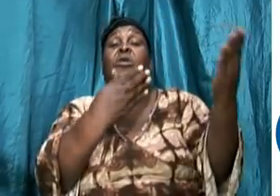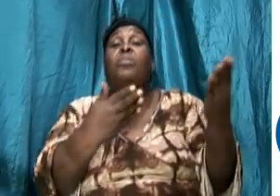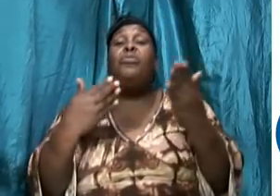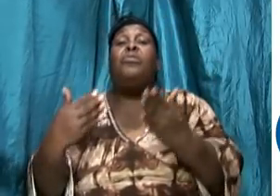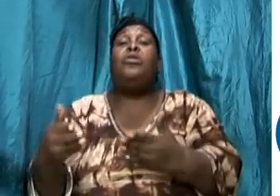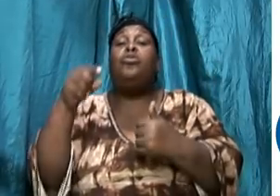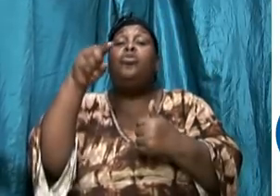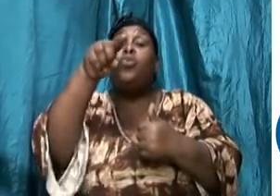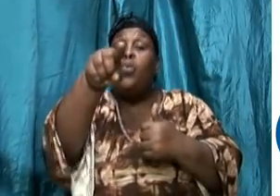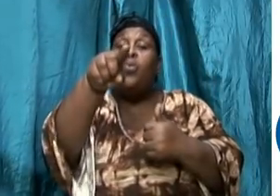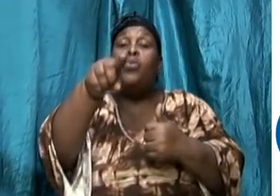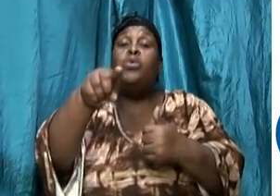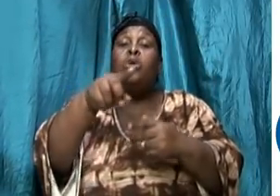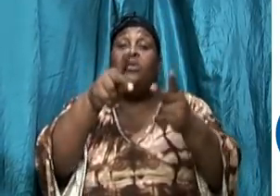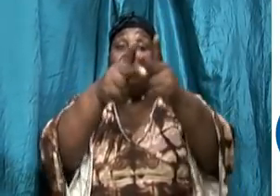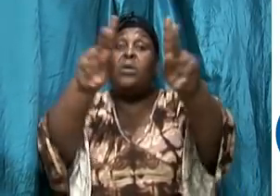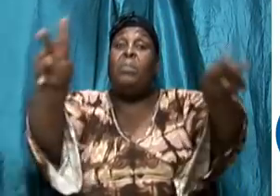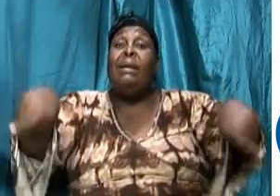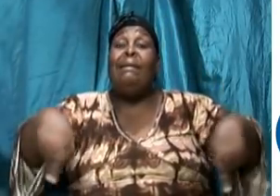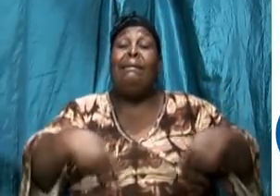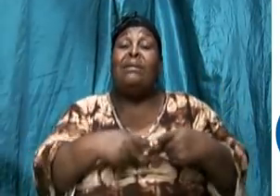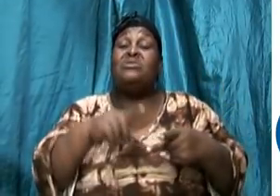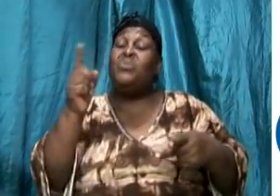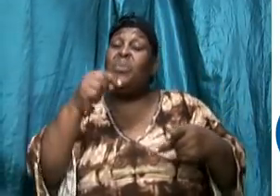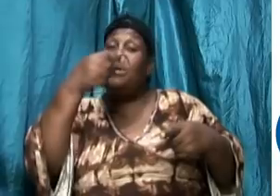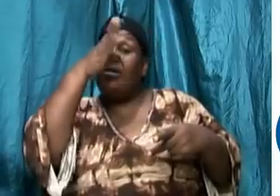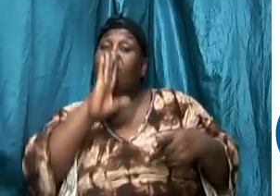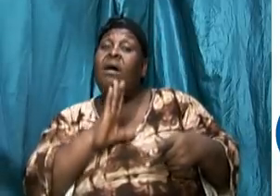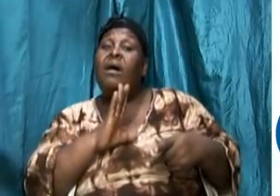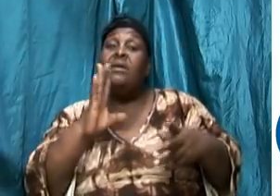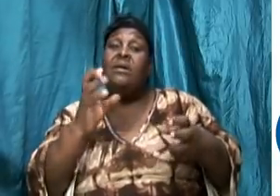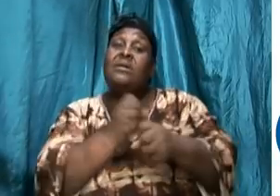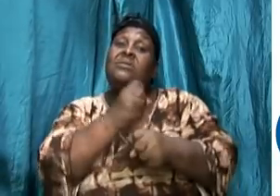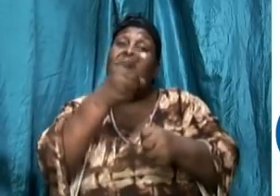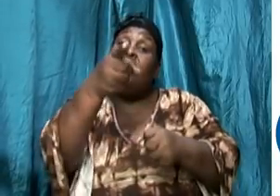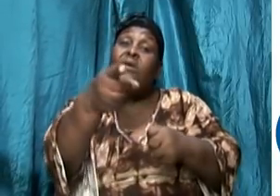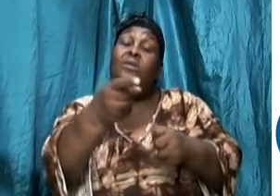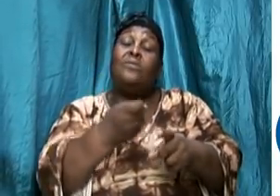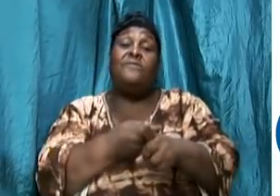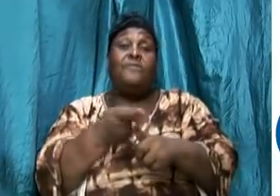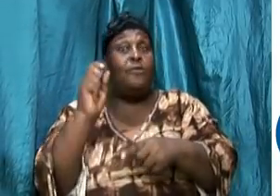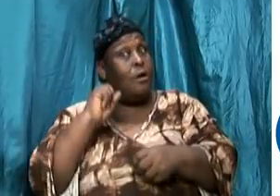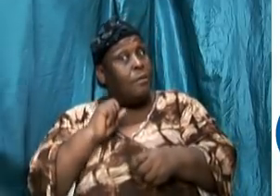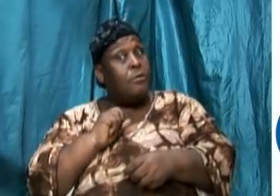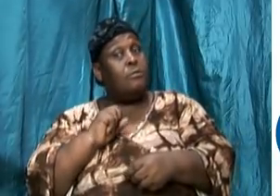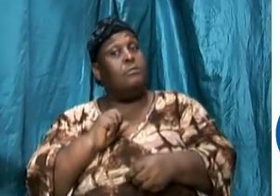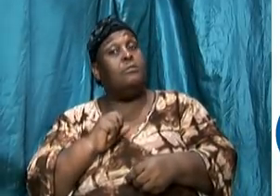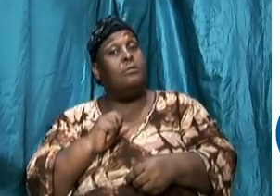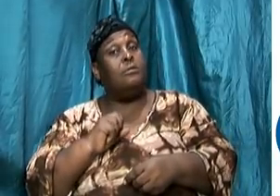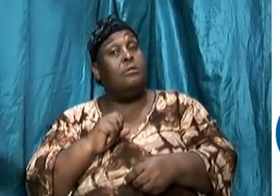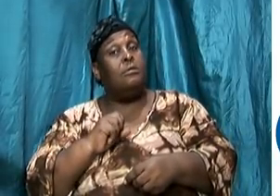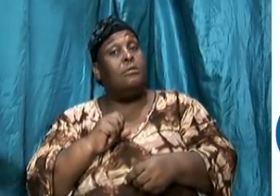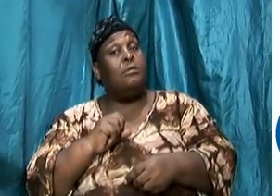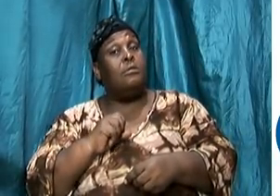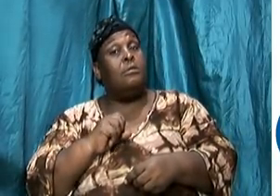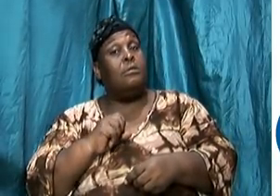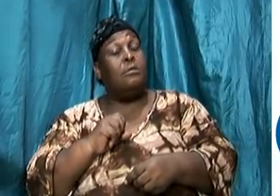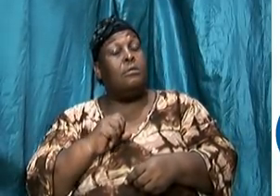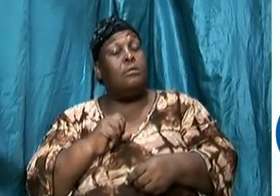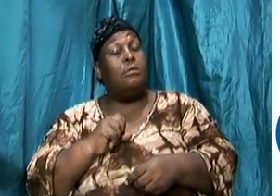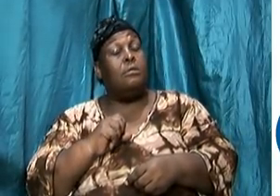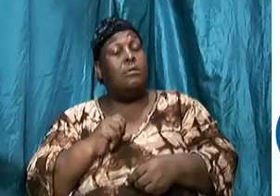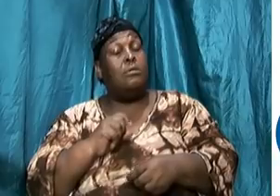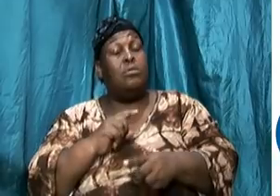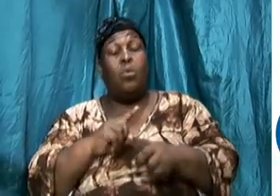other there are these residual areas that because we have not allowed ourselves to be